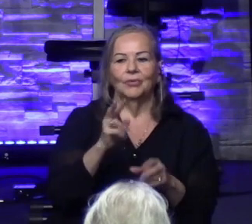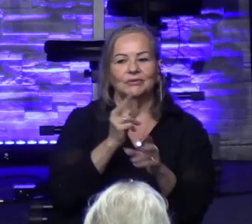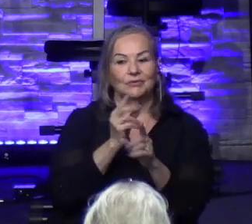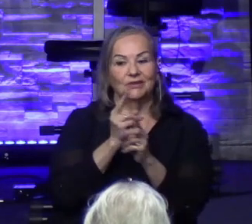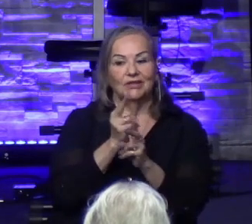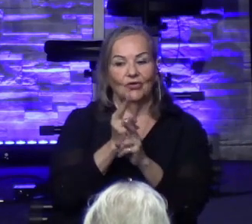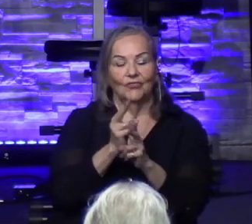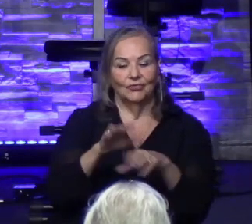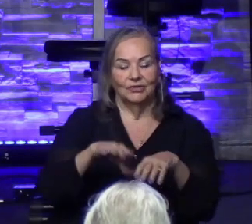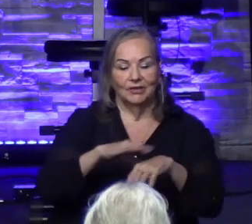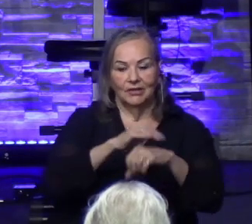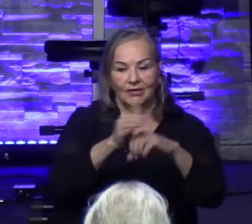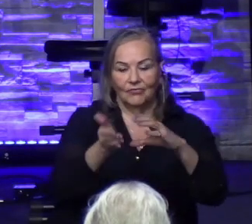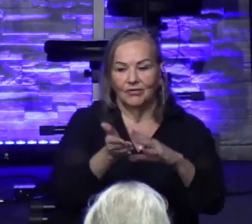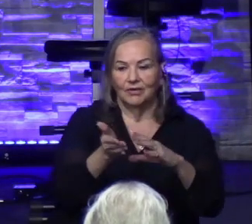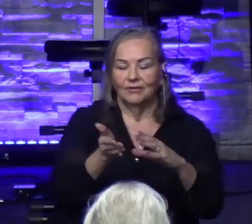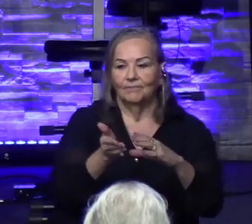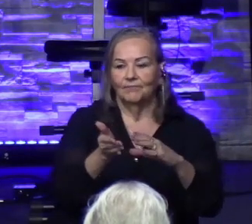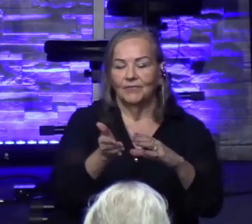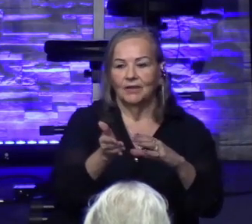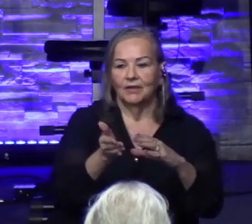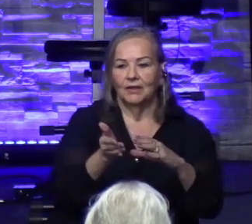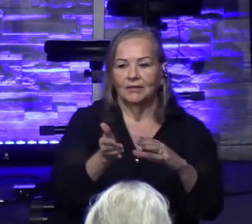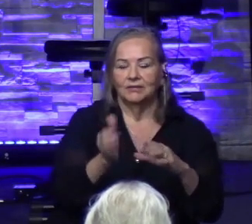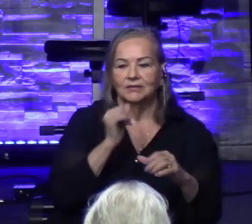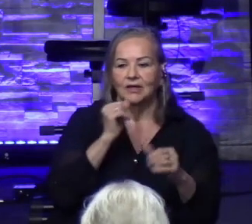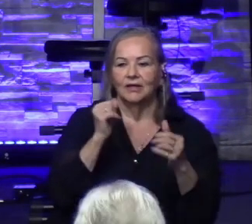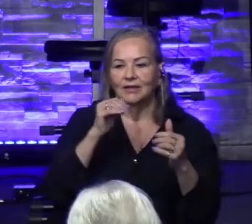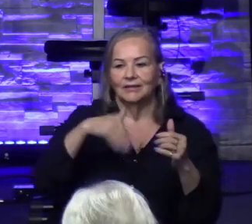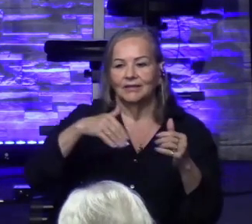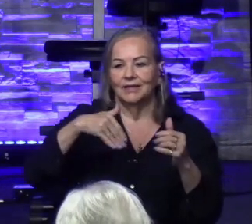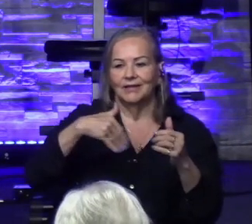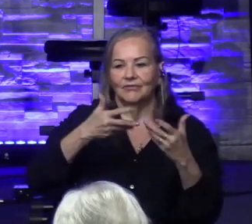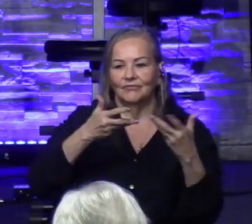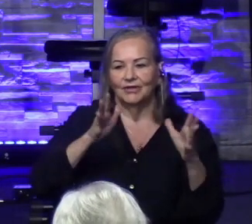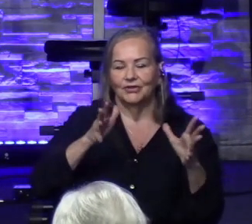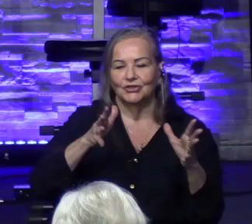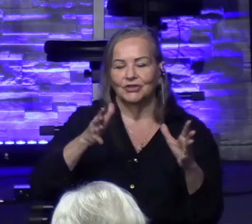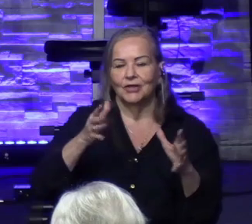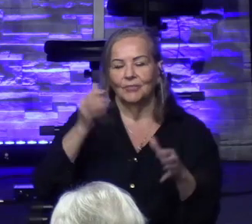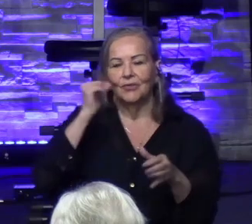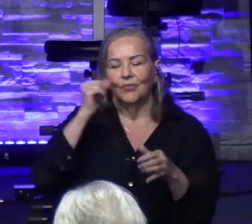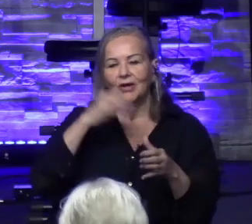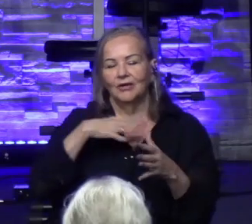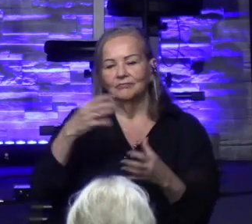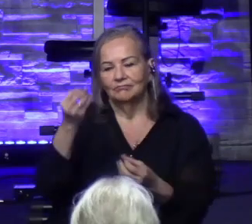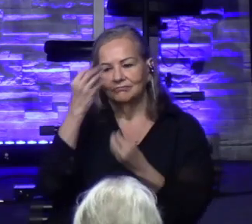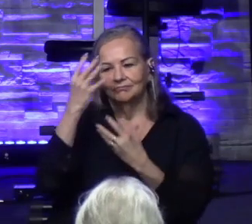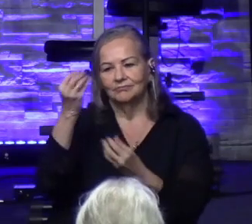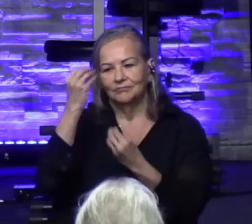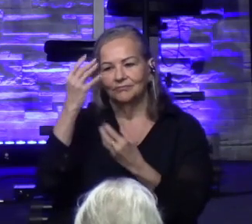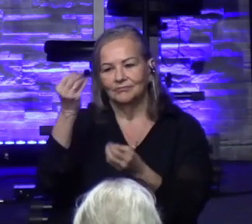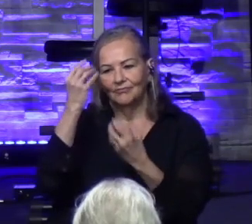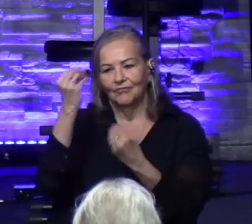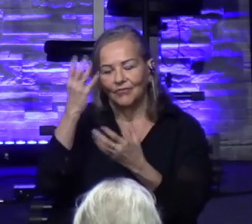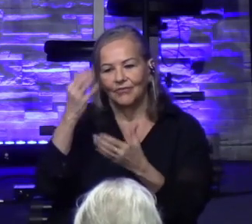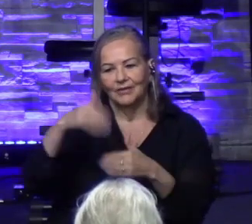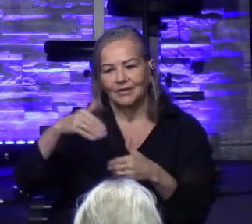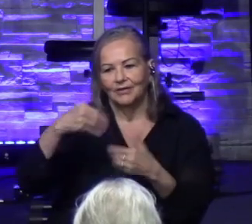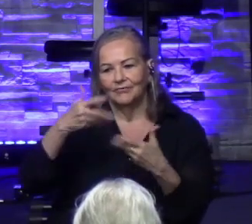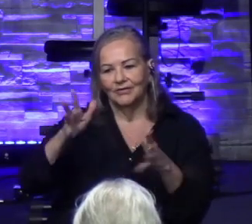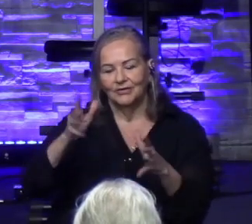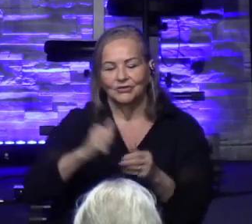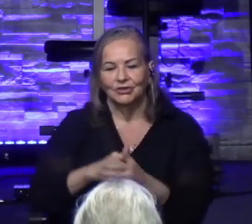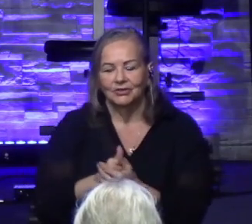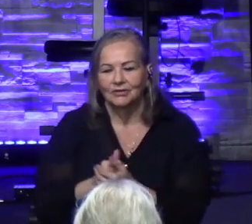And it just looks unfinished. And my wife lets me know frequently how unfinished it looks. And I know, I know I get it, right?